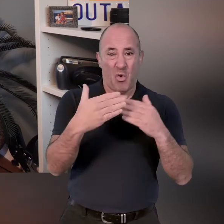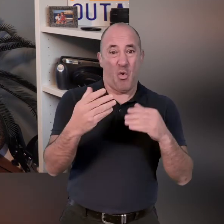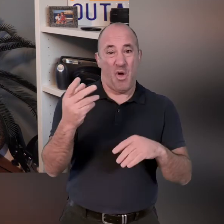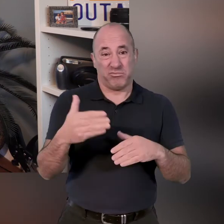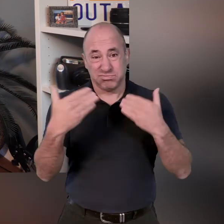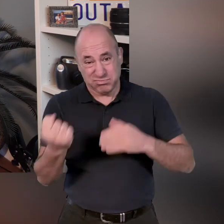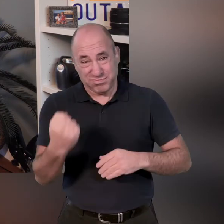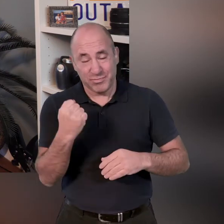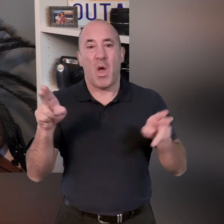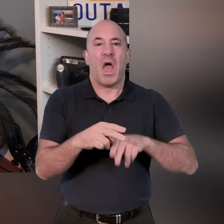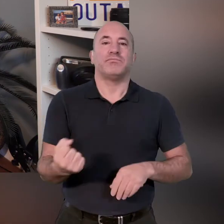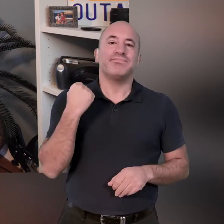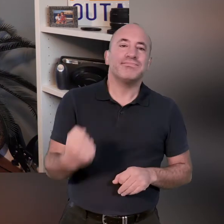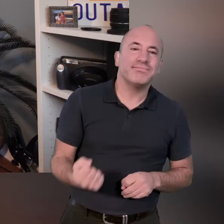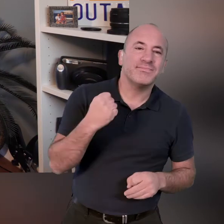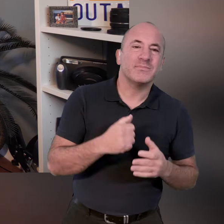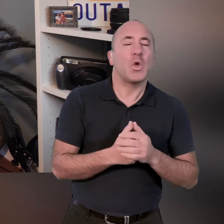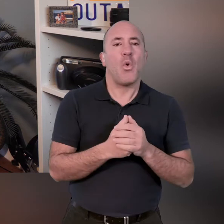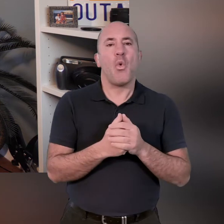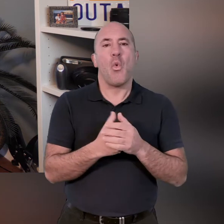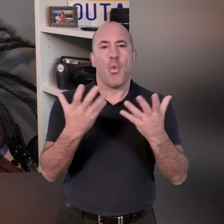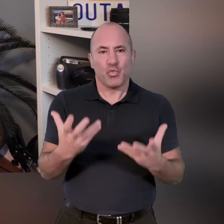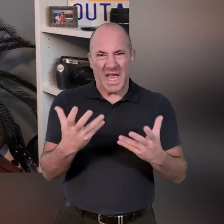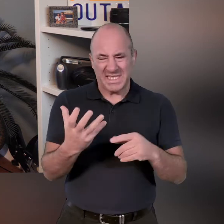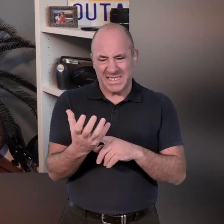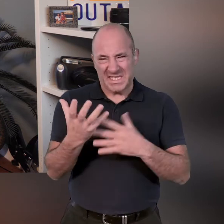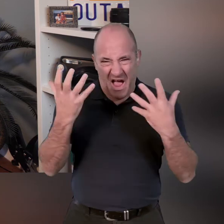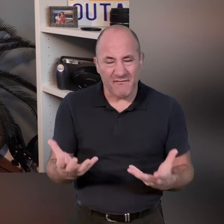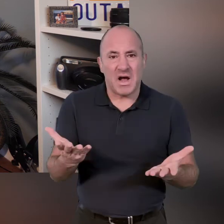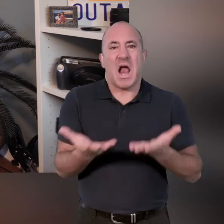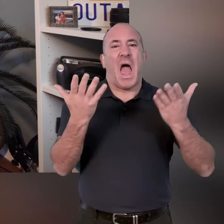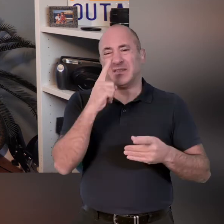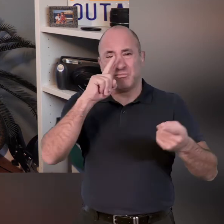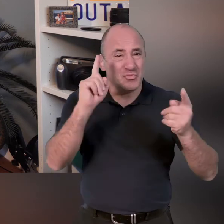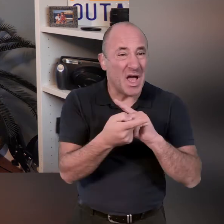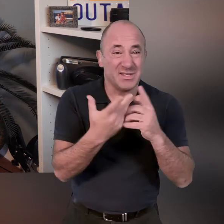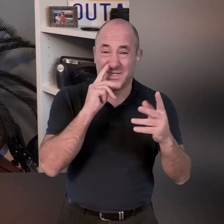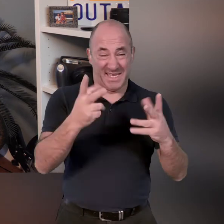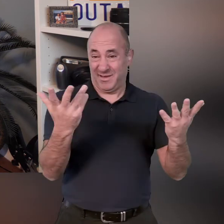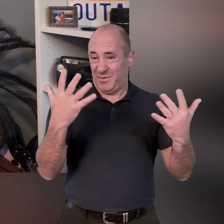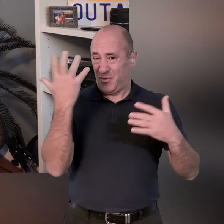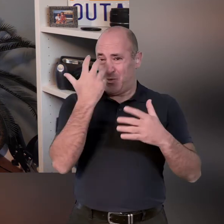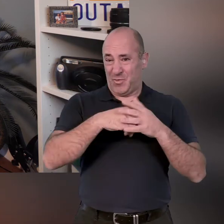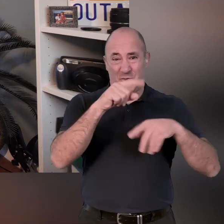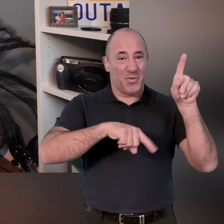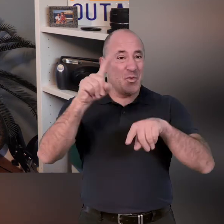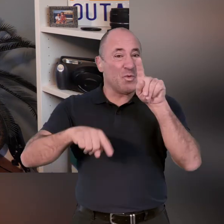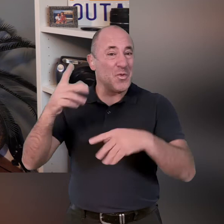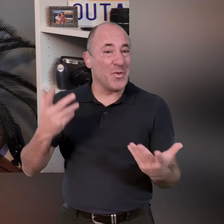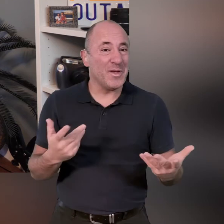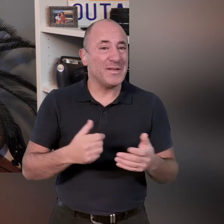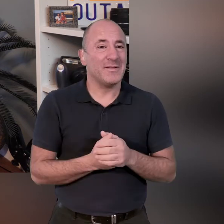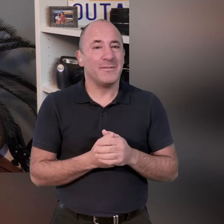so you can do less rep weights you can also change the amount of weight you're using so as you can see guys what there's lots of variables